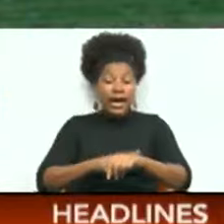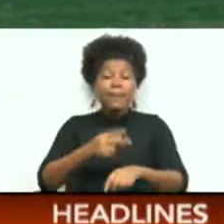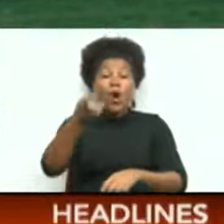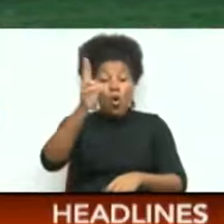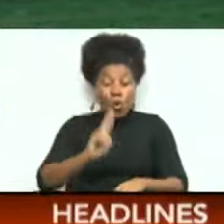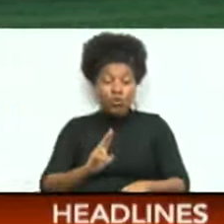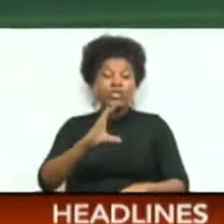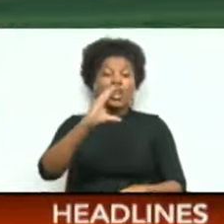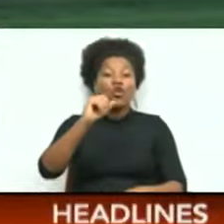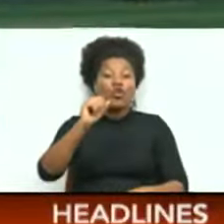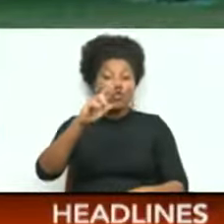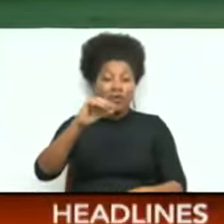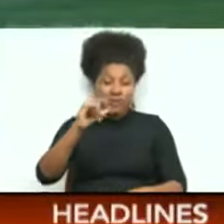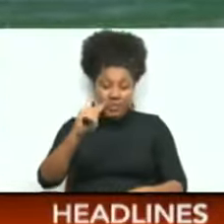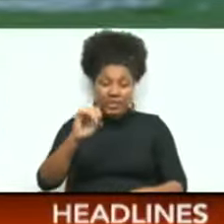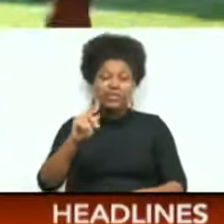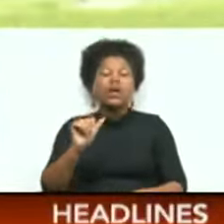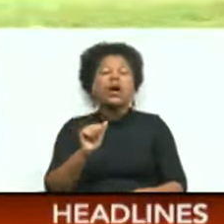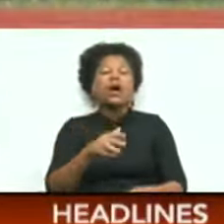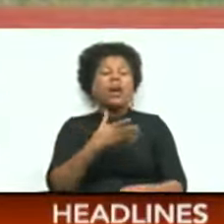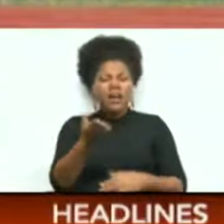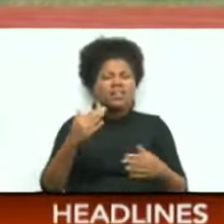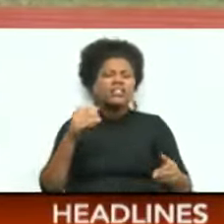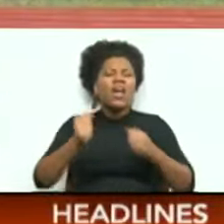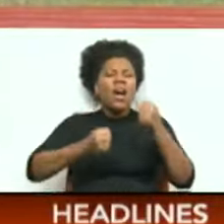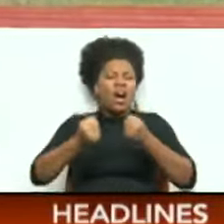In between the athletes, the pedicure continues.